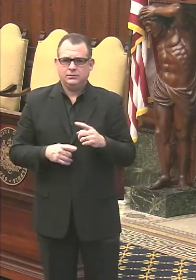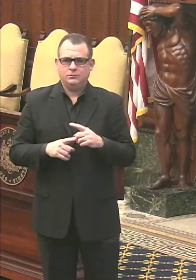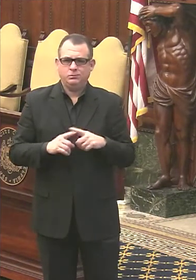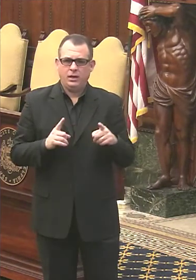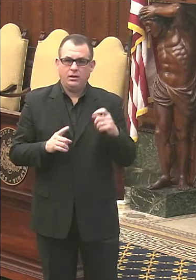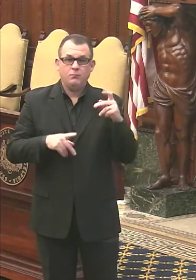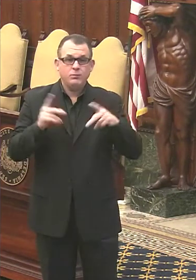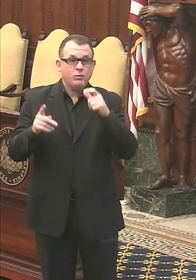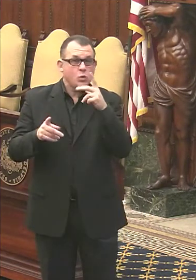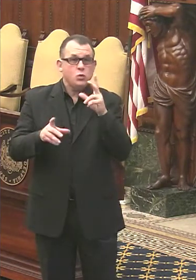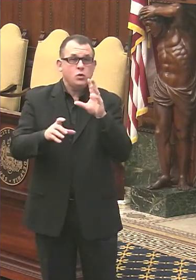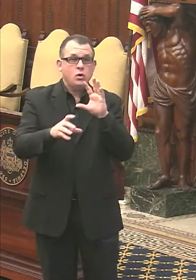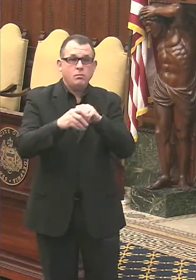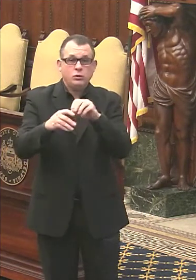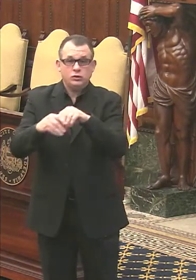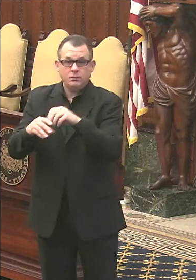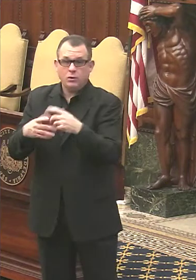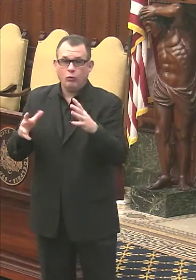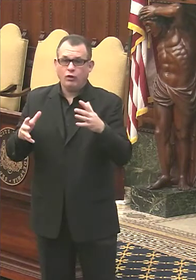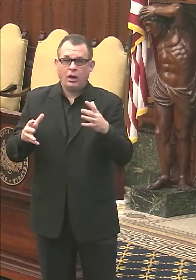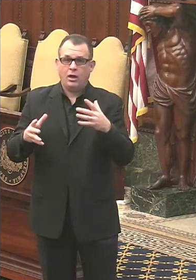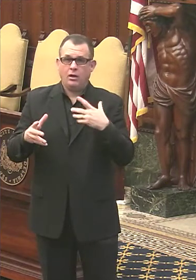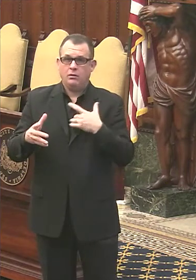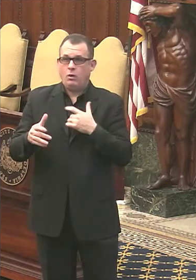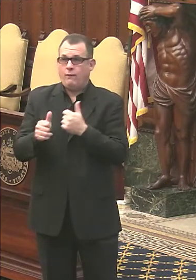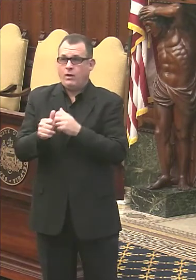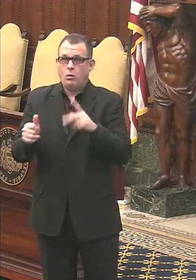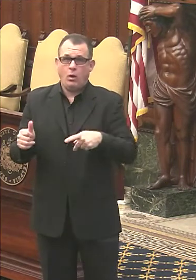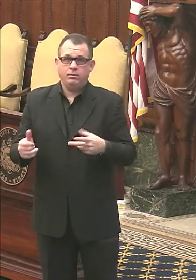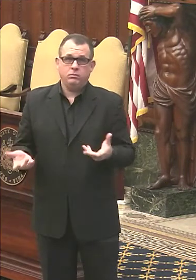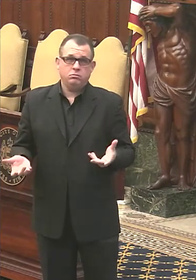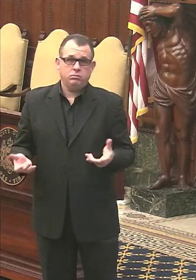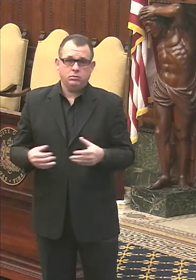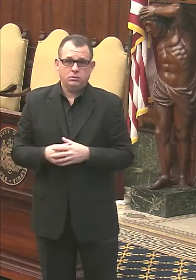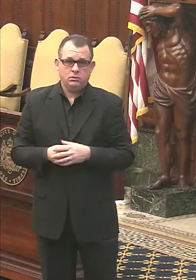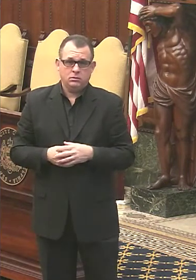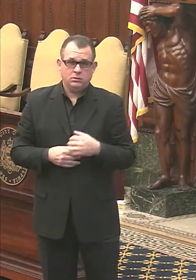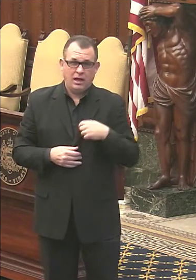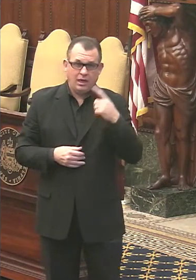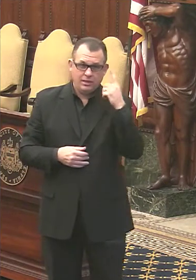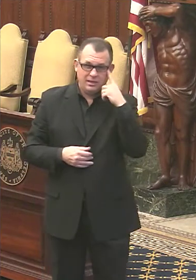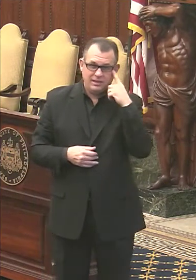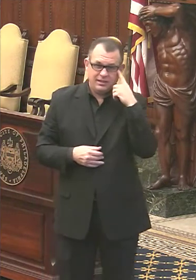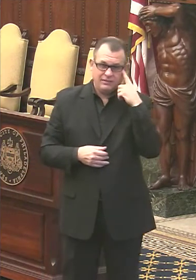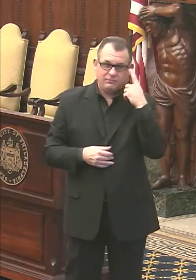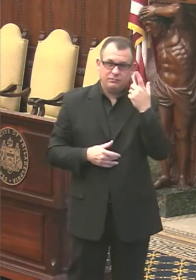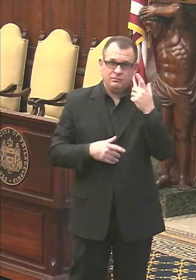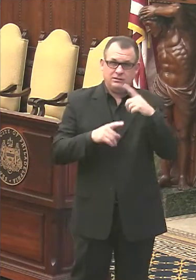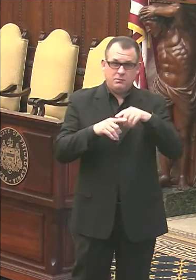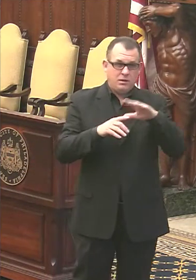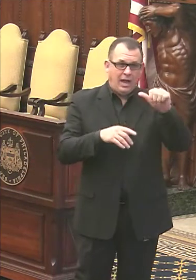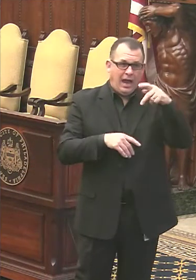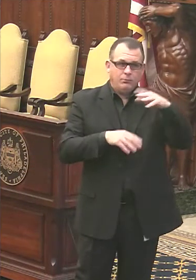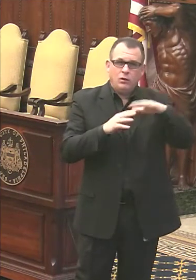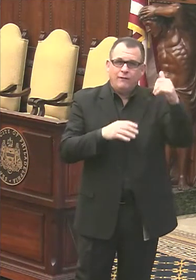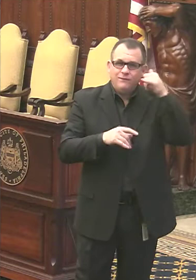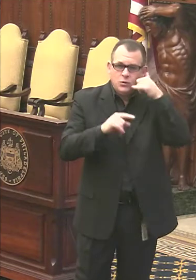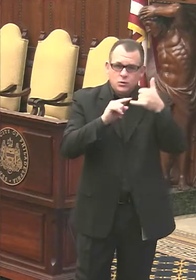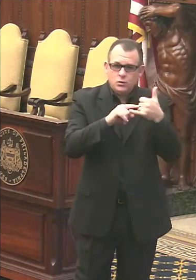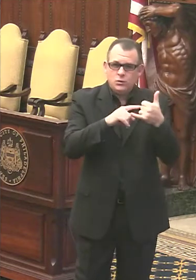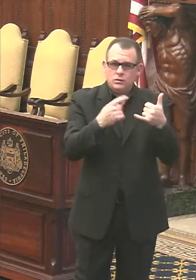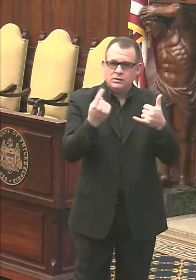in. They can opt to be followed up with by, uh, I think it's an app on the phone and they can provide their, um, any, uh,